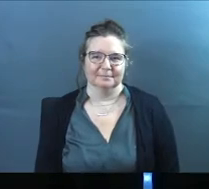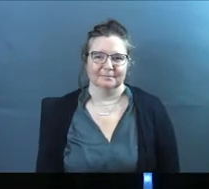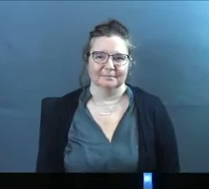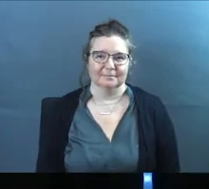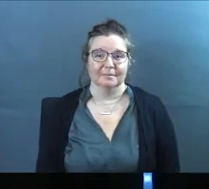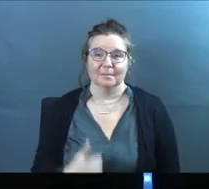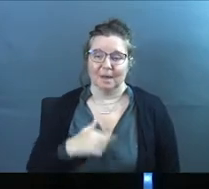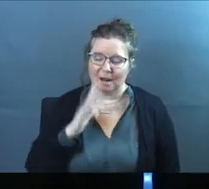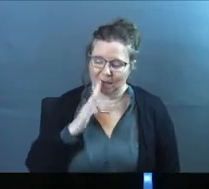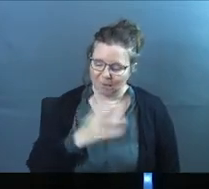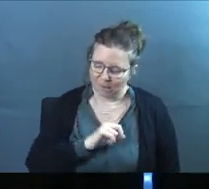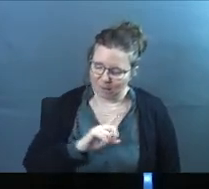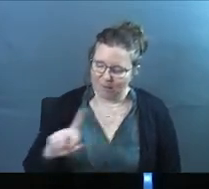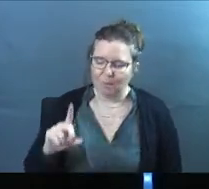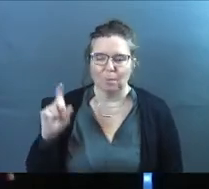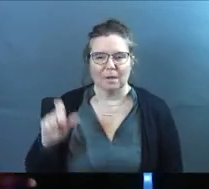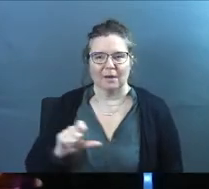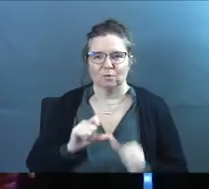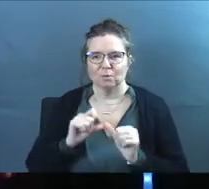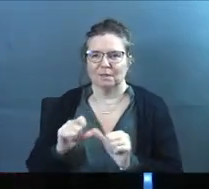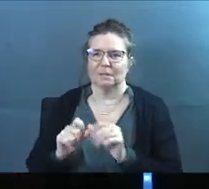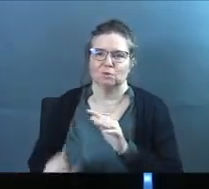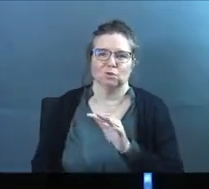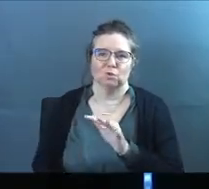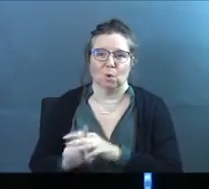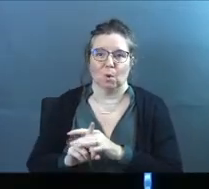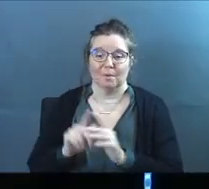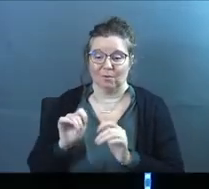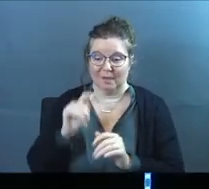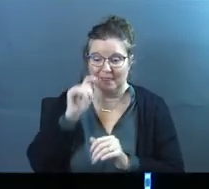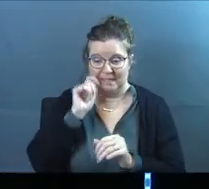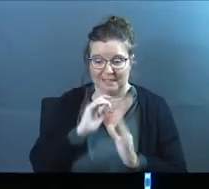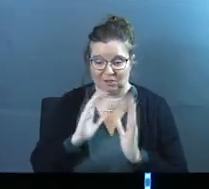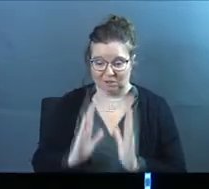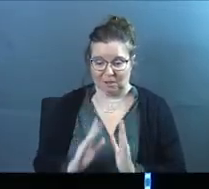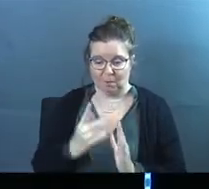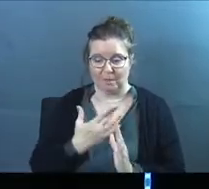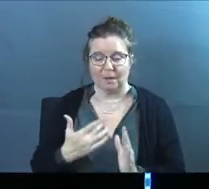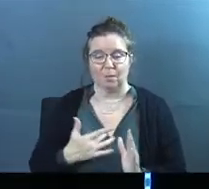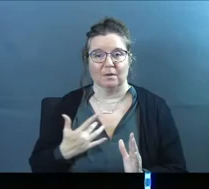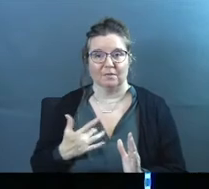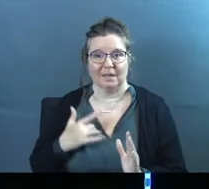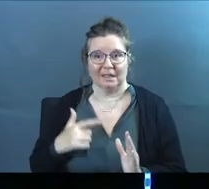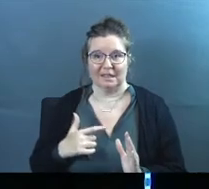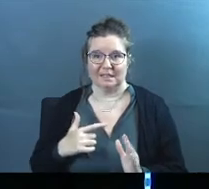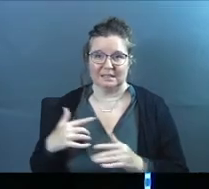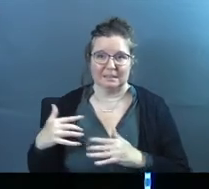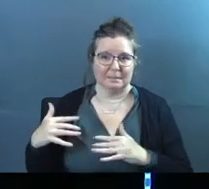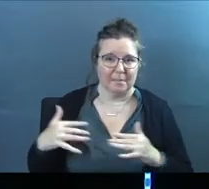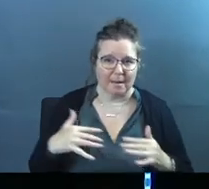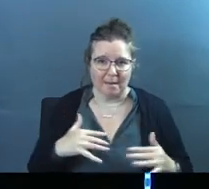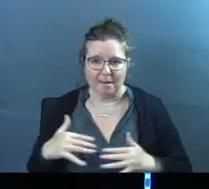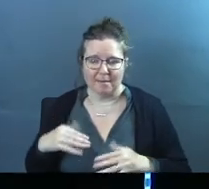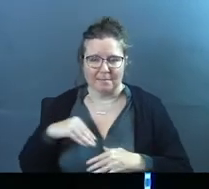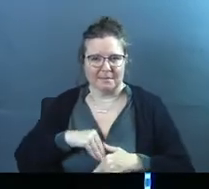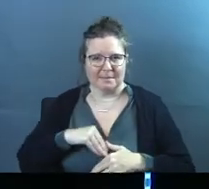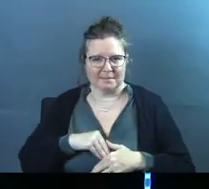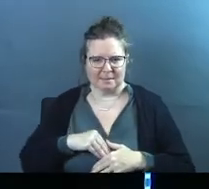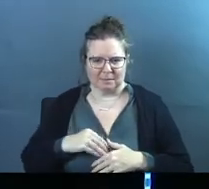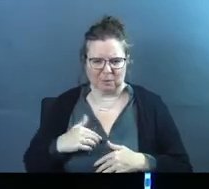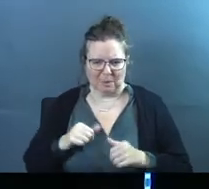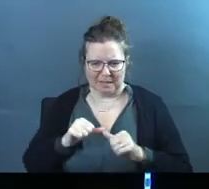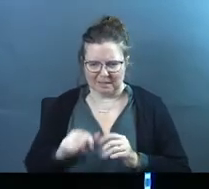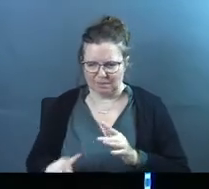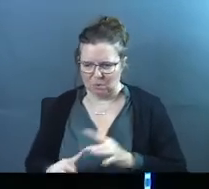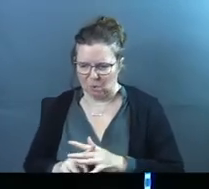But I will come. We have to keep showing up. If we're in that teenager stage, one of the things we're going to feel is this battle to go, do I keep